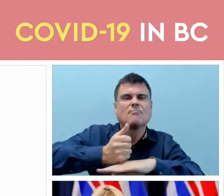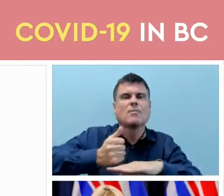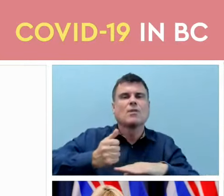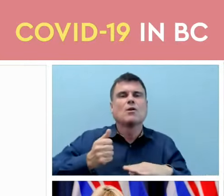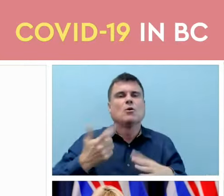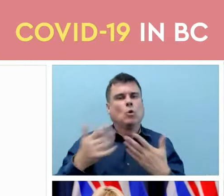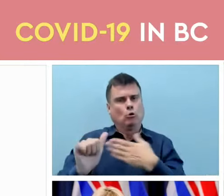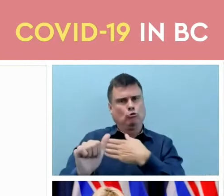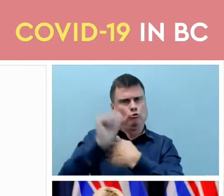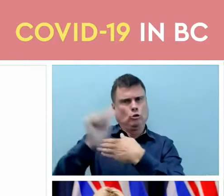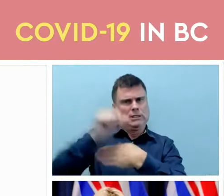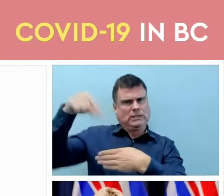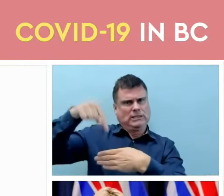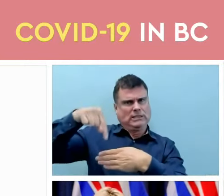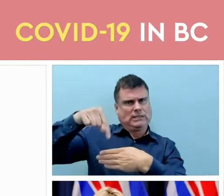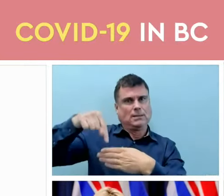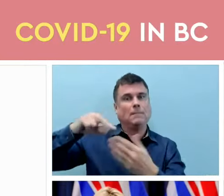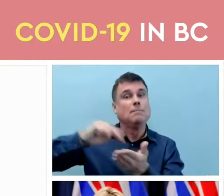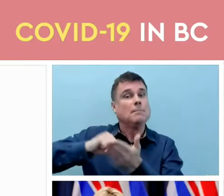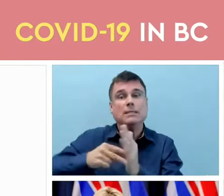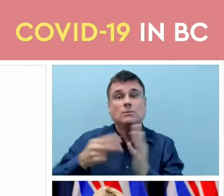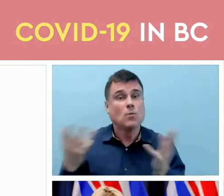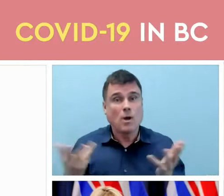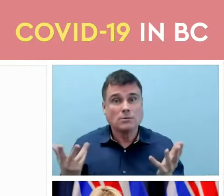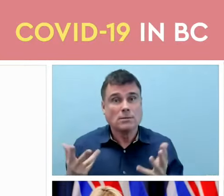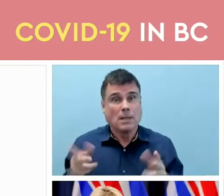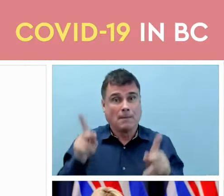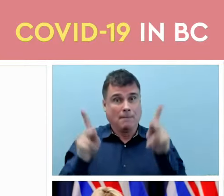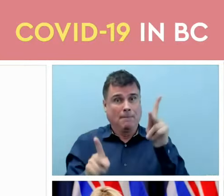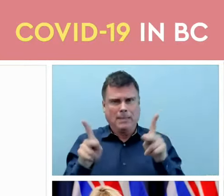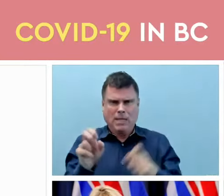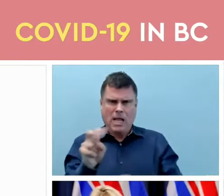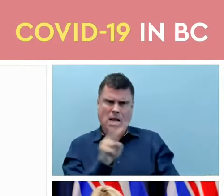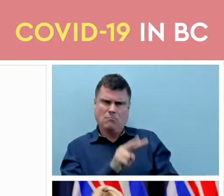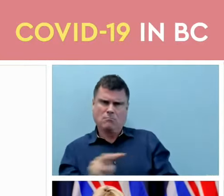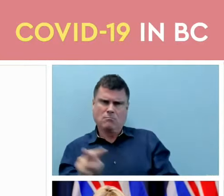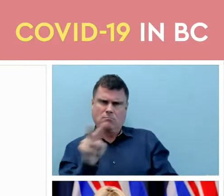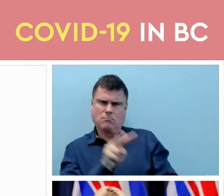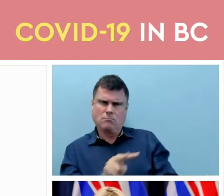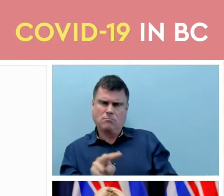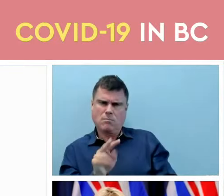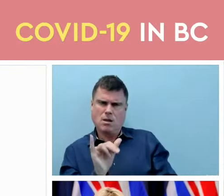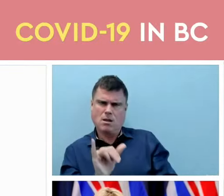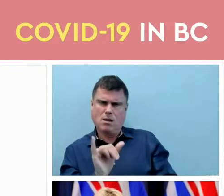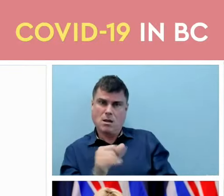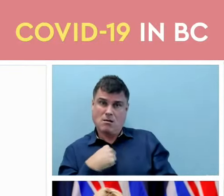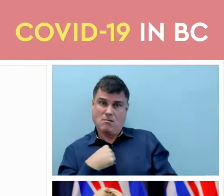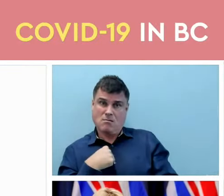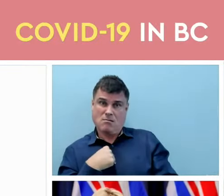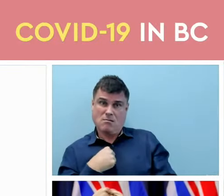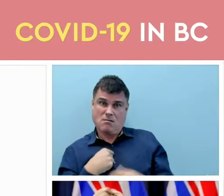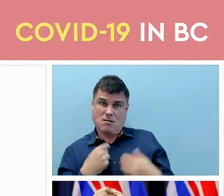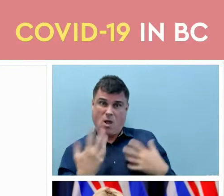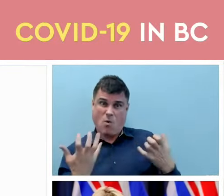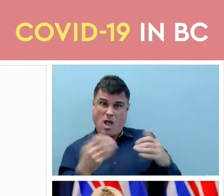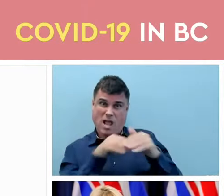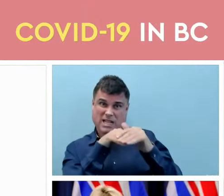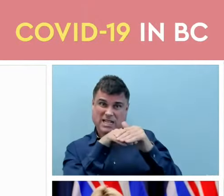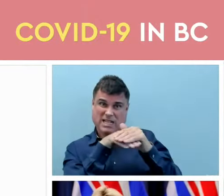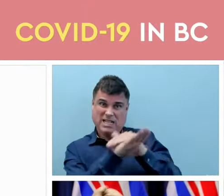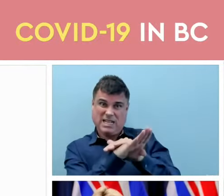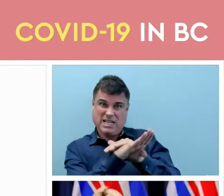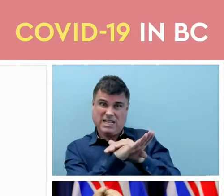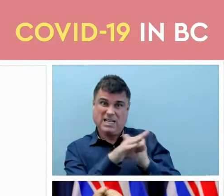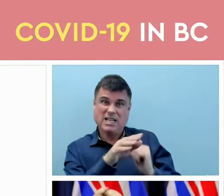informed consent about whether they want to receive a procedure or a health care service from a private practitioner.